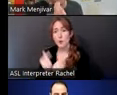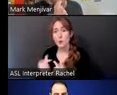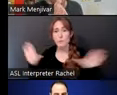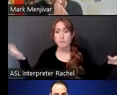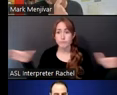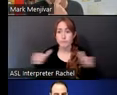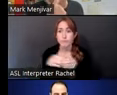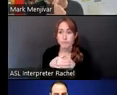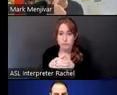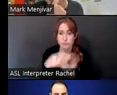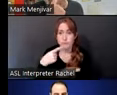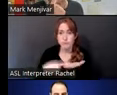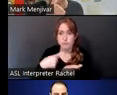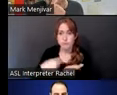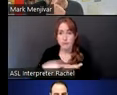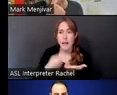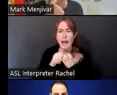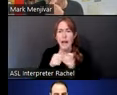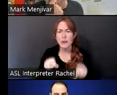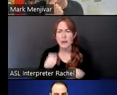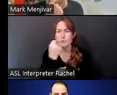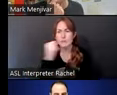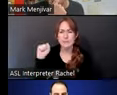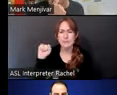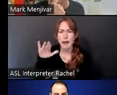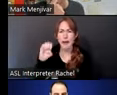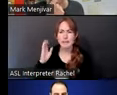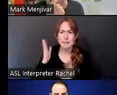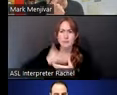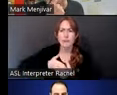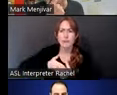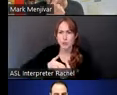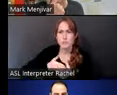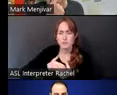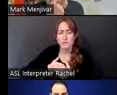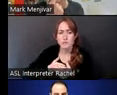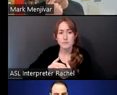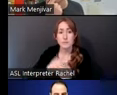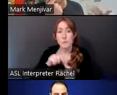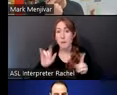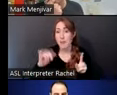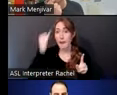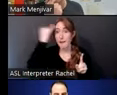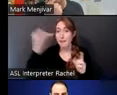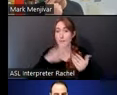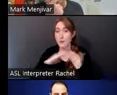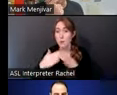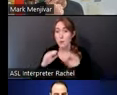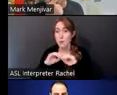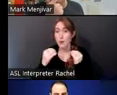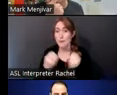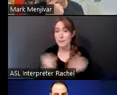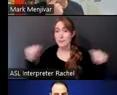interventions inside of their community. But this idea of community organizations coming in and bringing their own stories